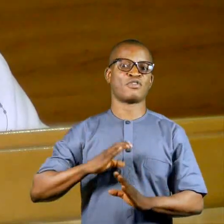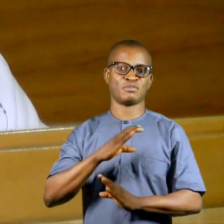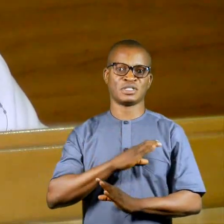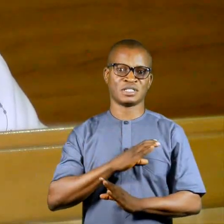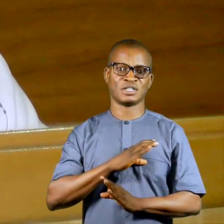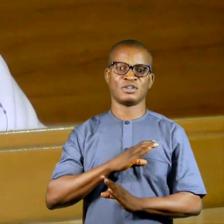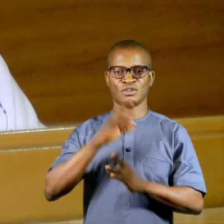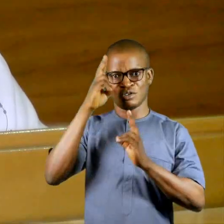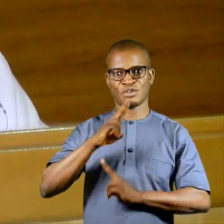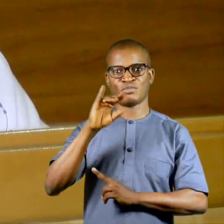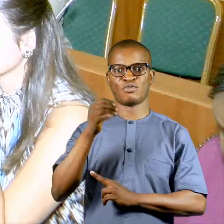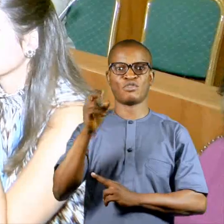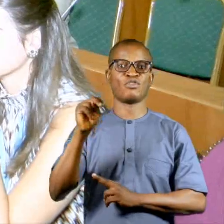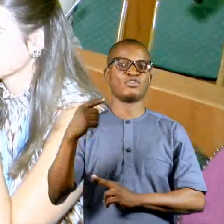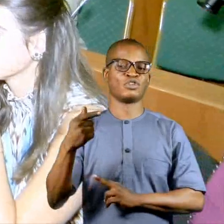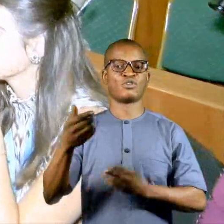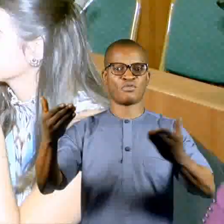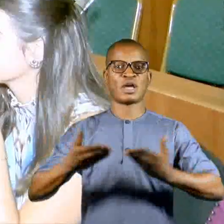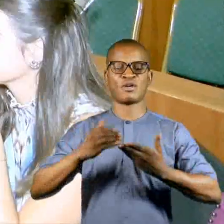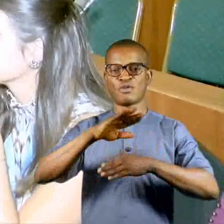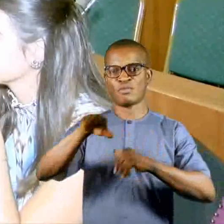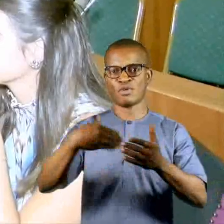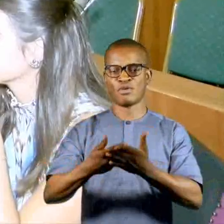Honorable John Dieg, welcomed all present.